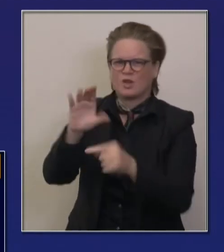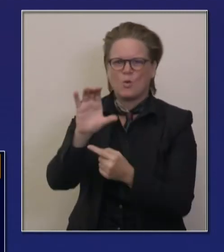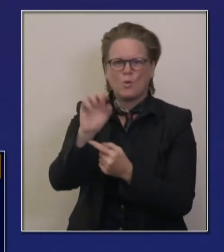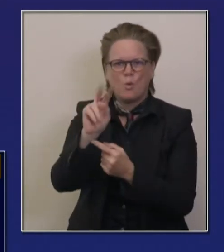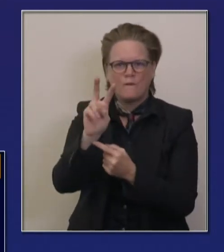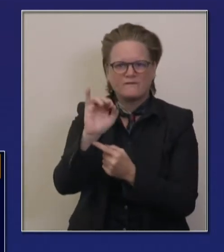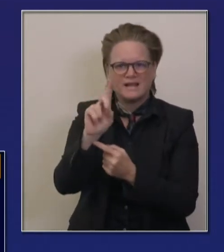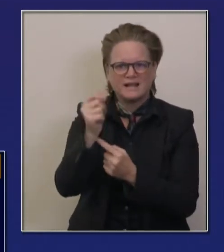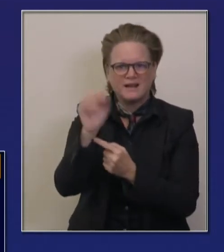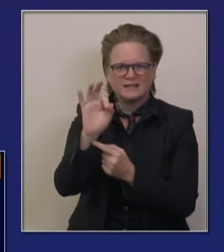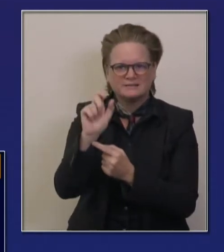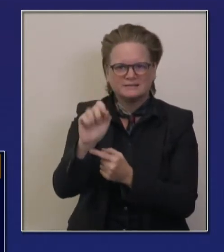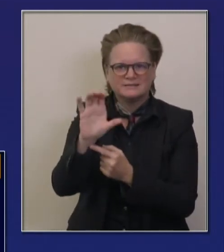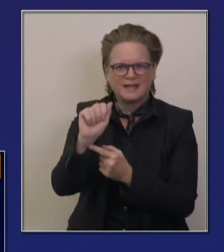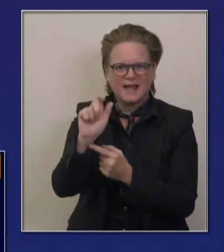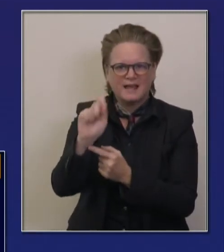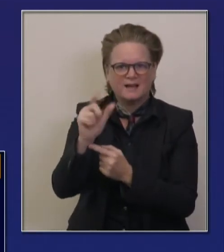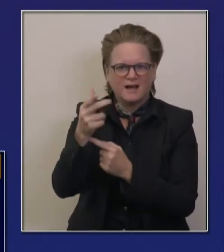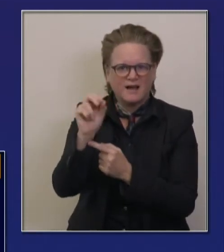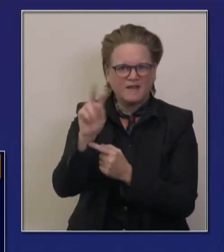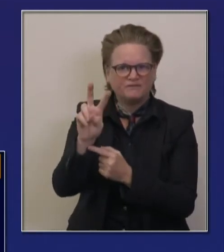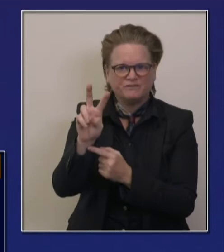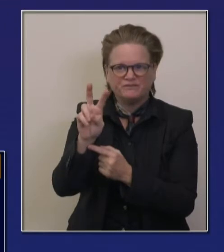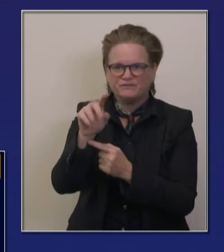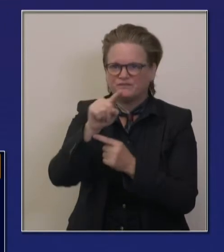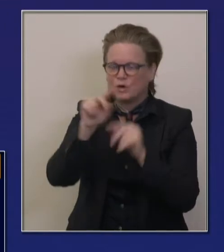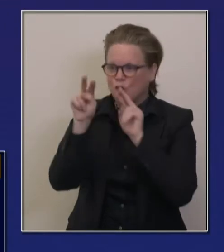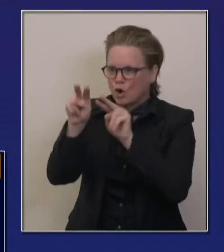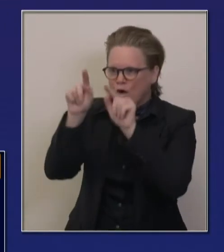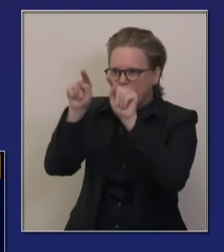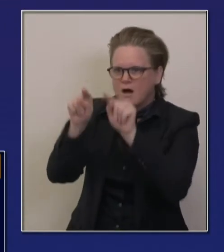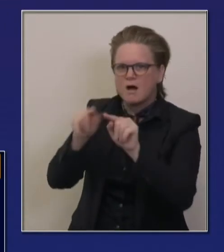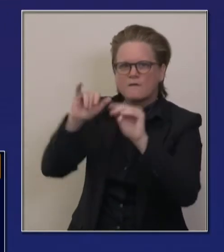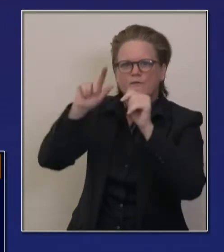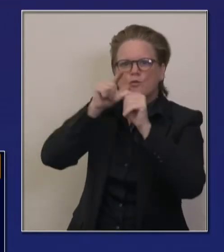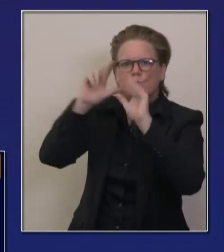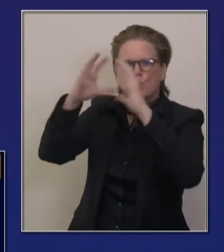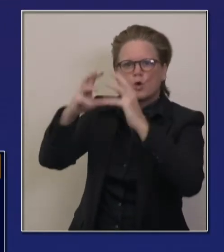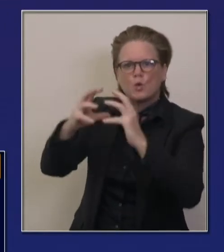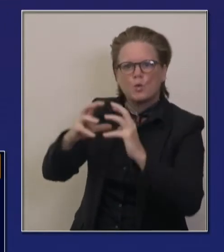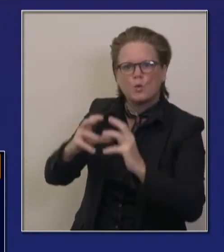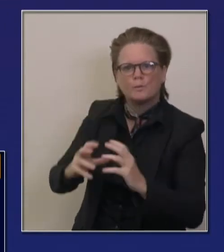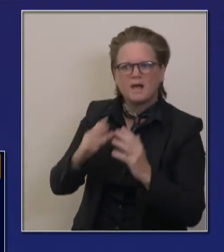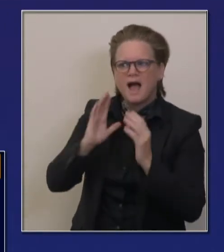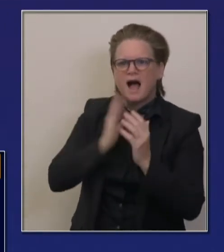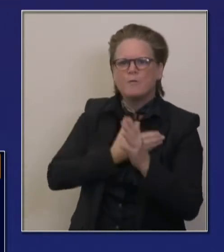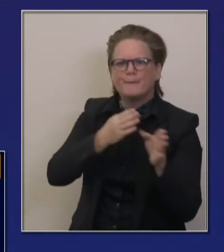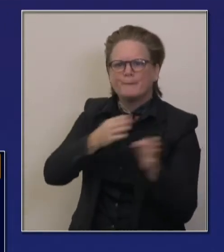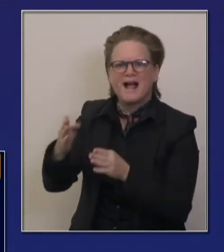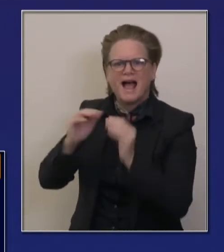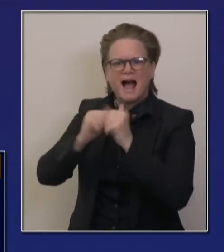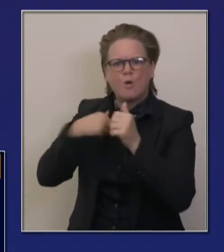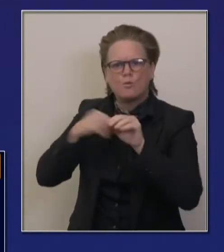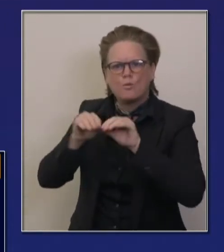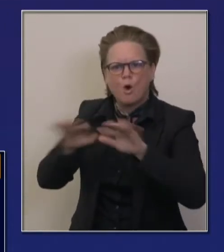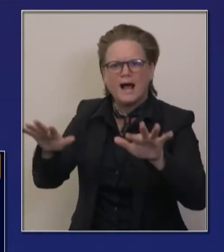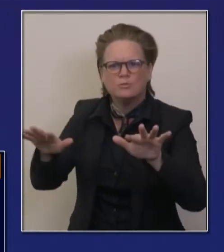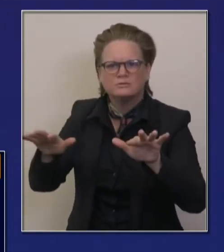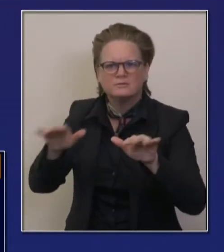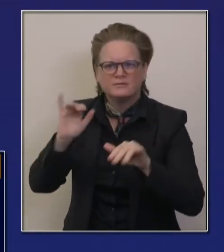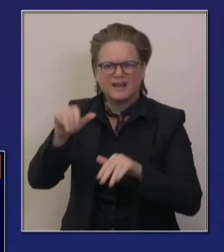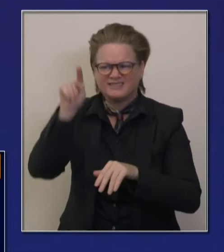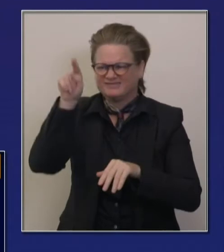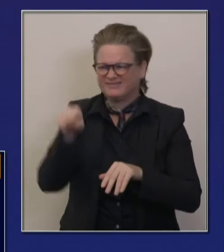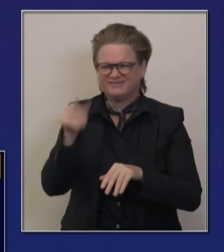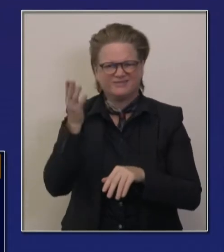website to learn more about that. But that plan was submitted. The first orders were submitted and the first doses are going